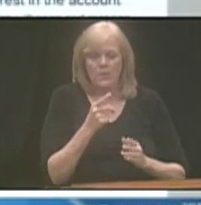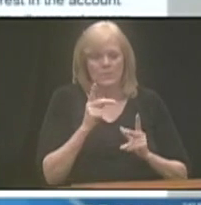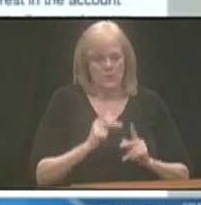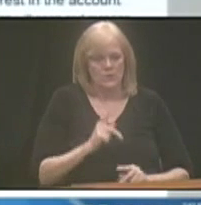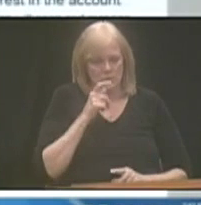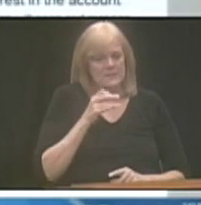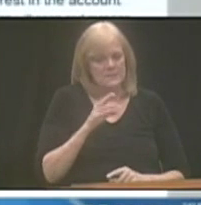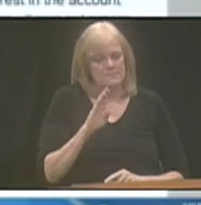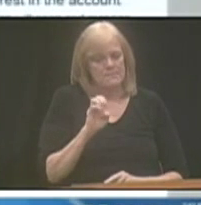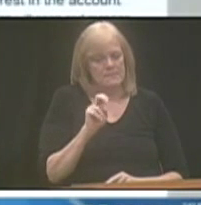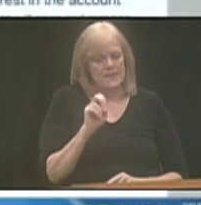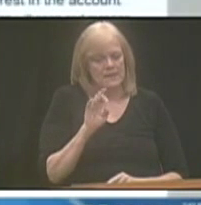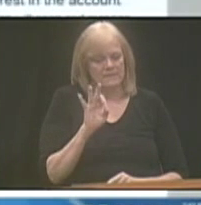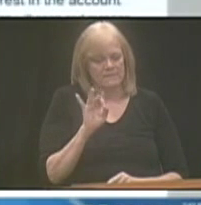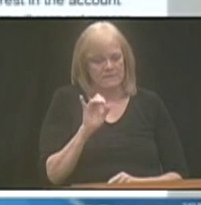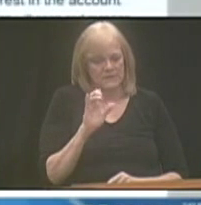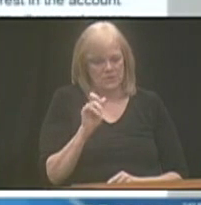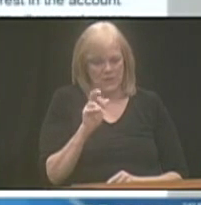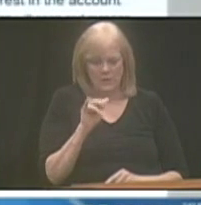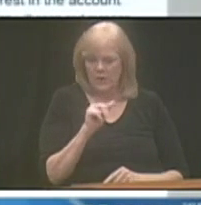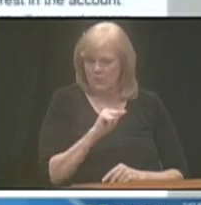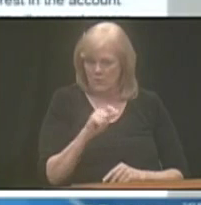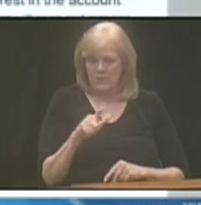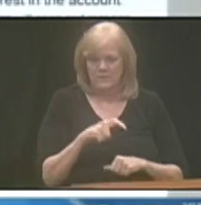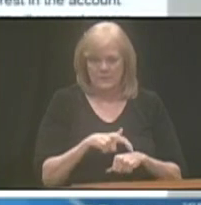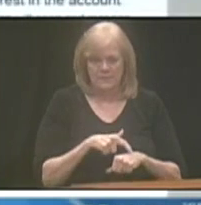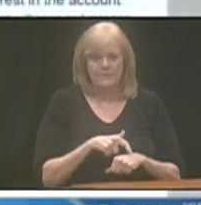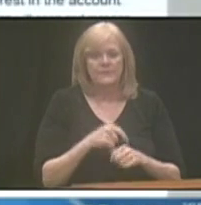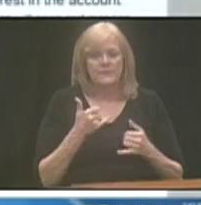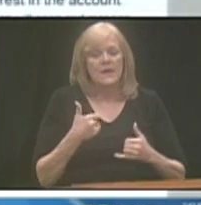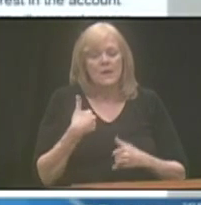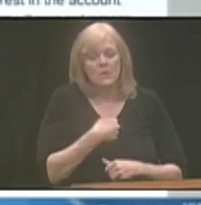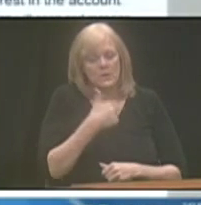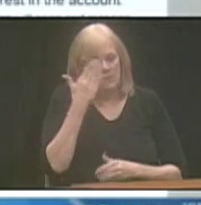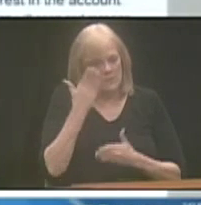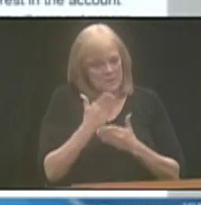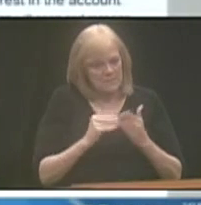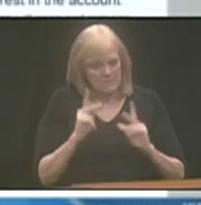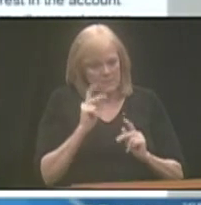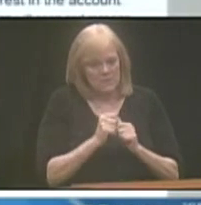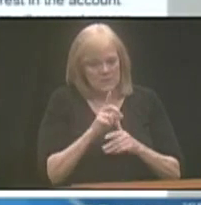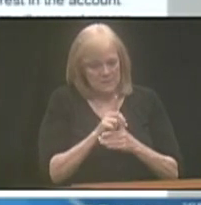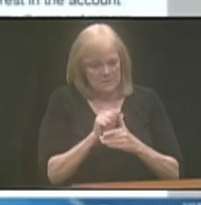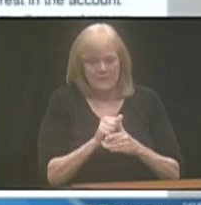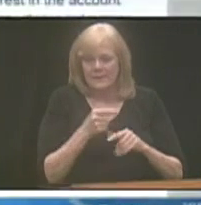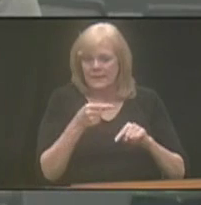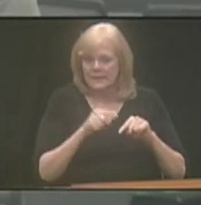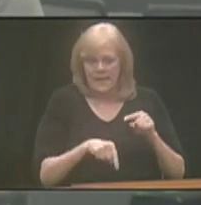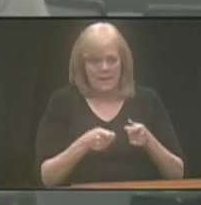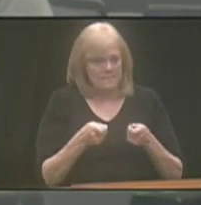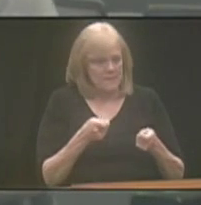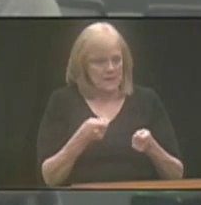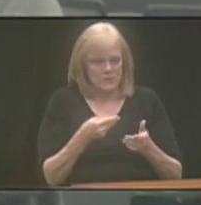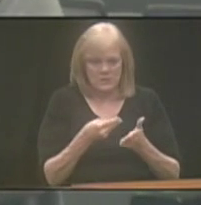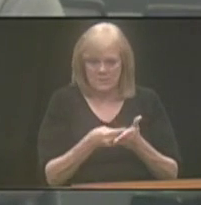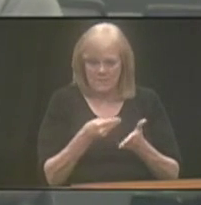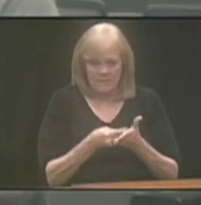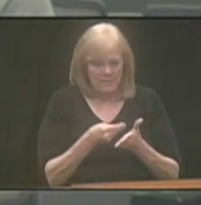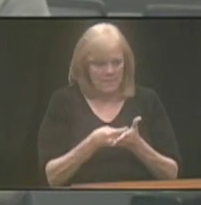beneficiary to these accounts at all times. Now, we know some individuals with disabilities can't manage their